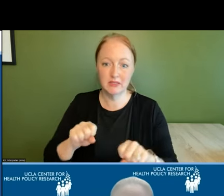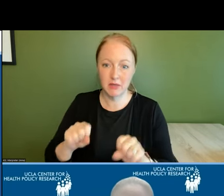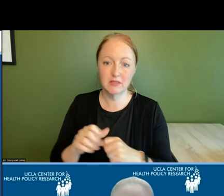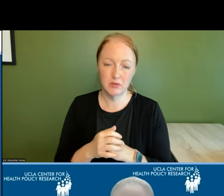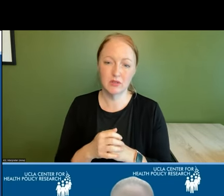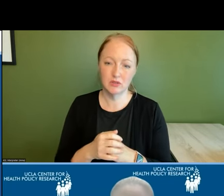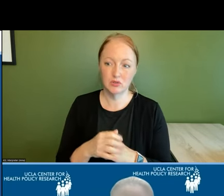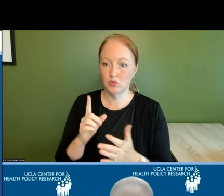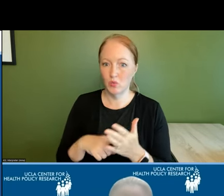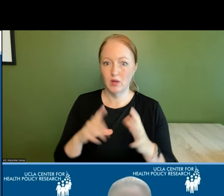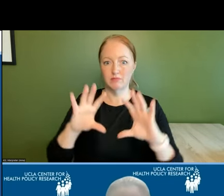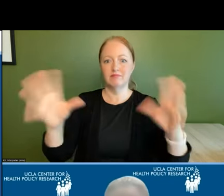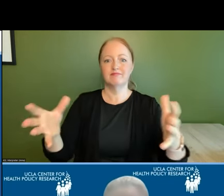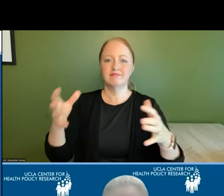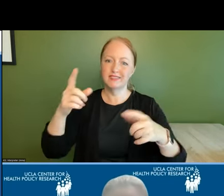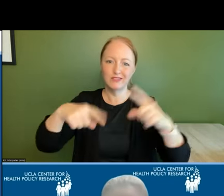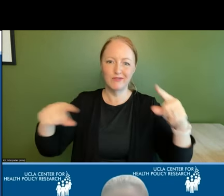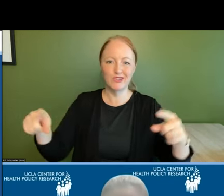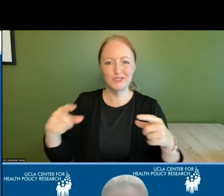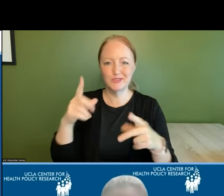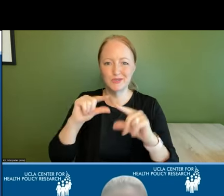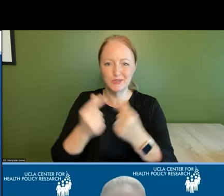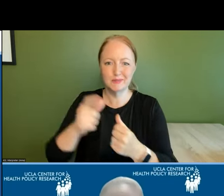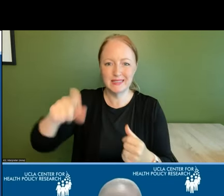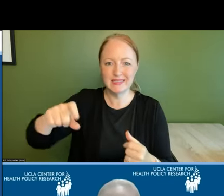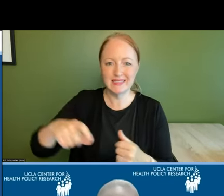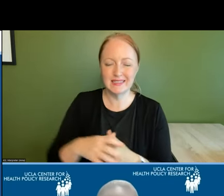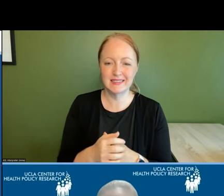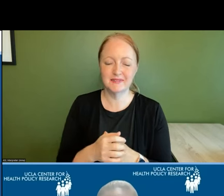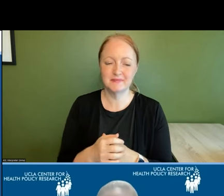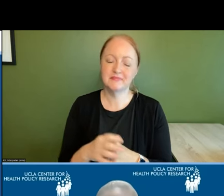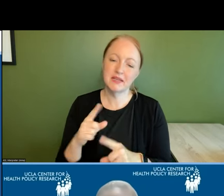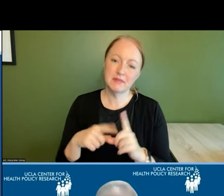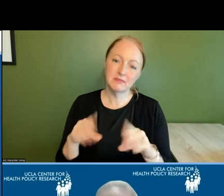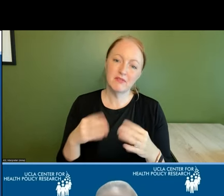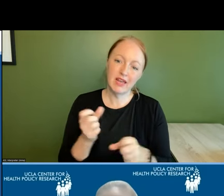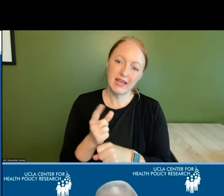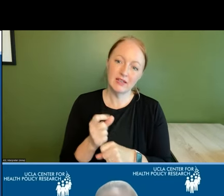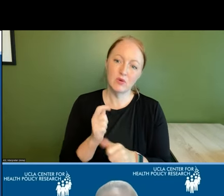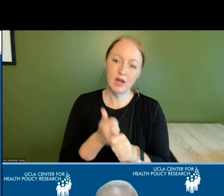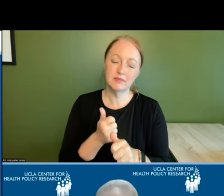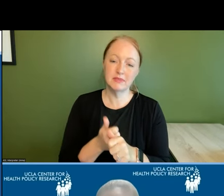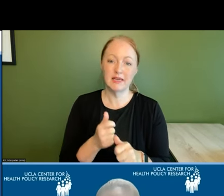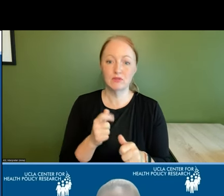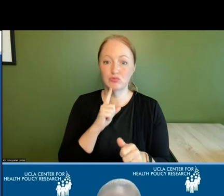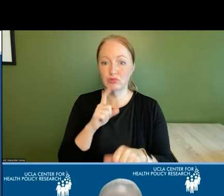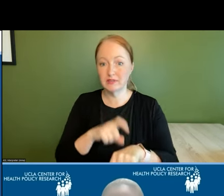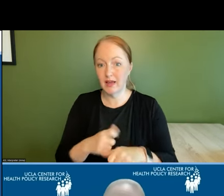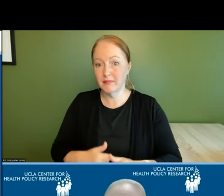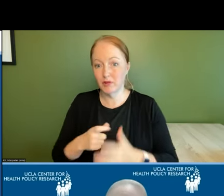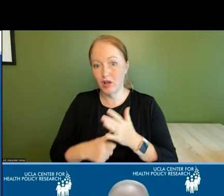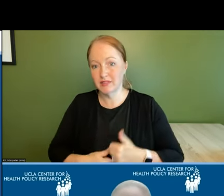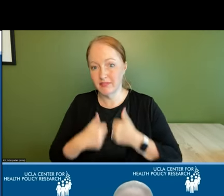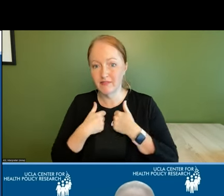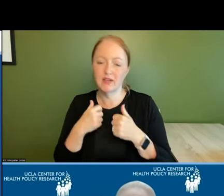to the needs of a large and diverse group of stakeholders in addition to providing annual updates to reflect real-time cost of living we